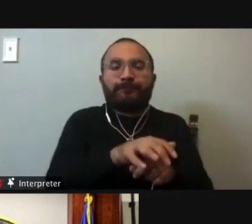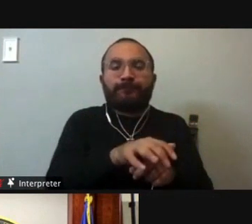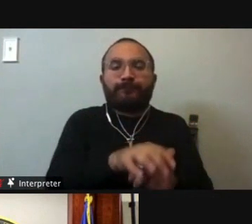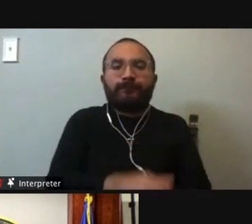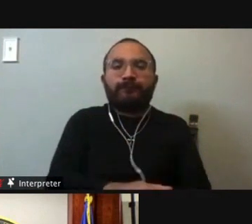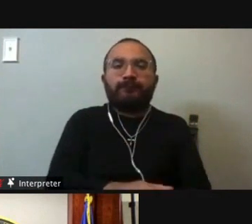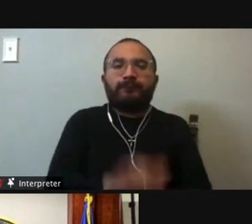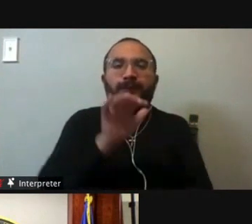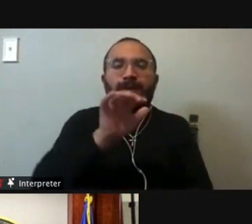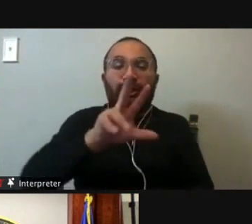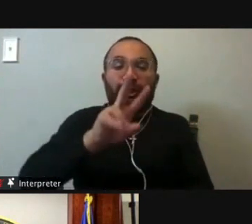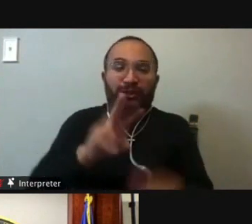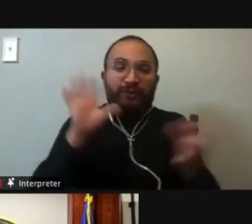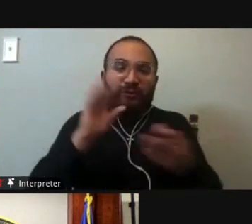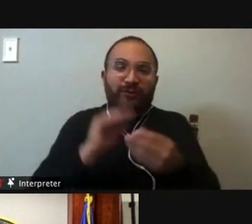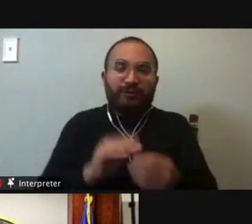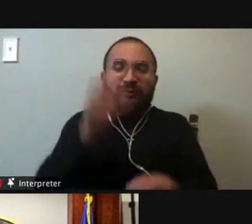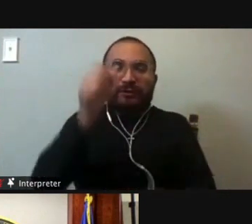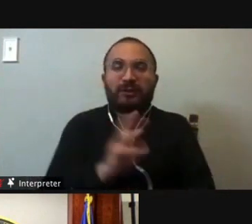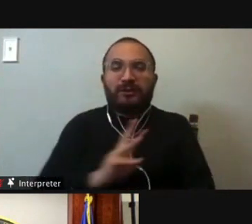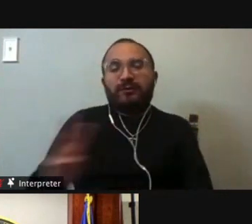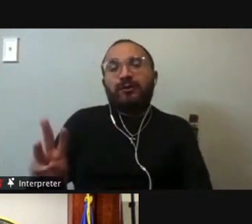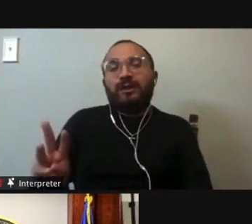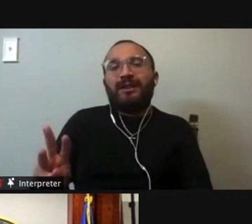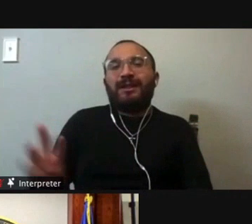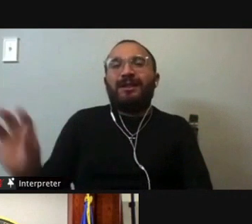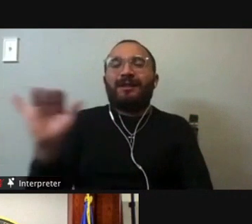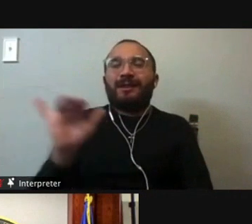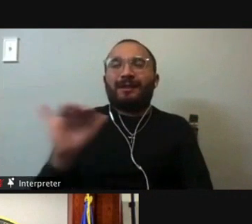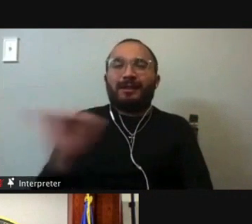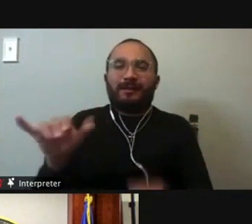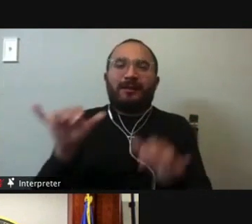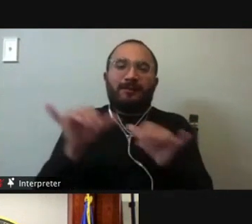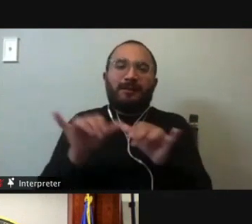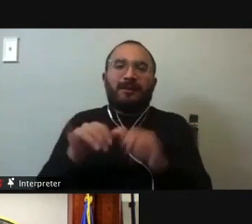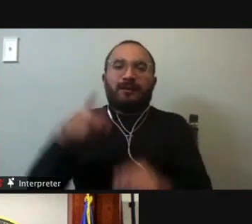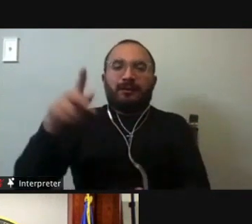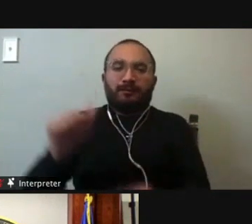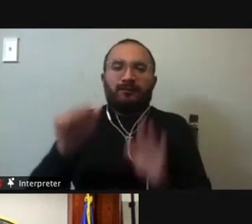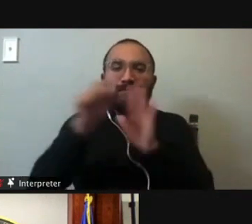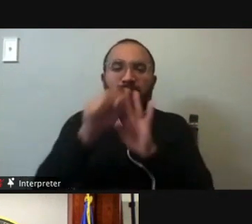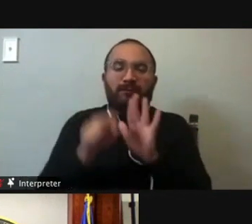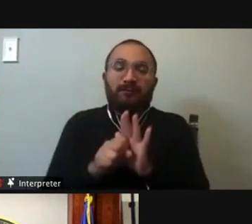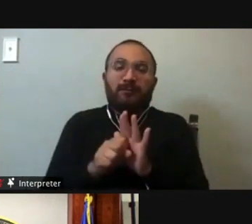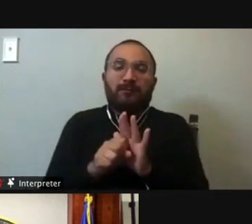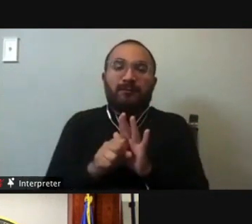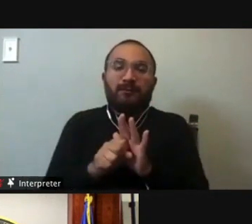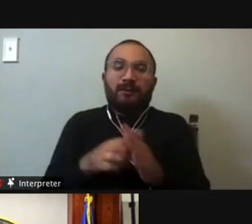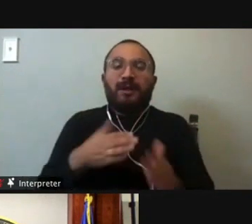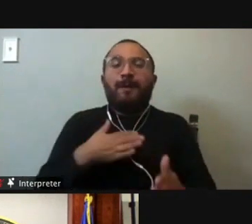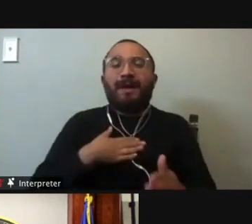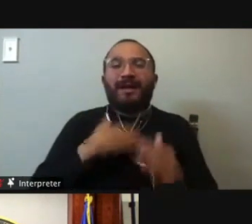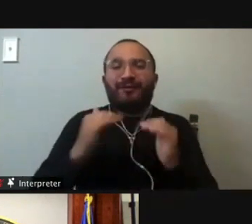southwest Texas, size of Pennsylvania. The contested races down ballot and immediately above my ballot of